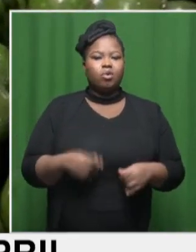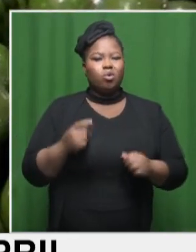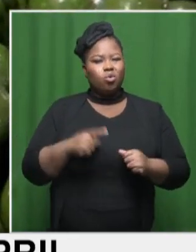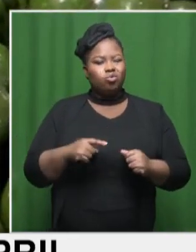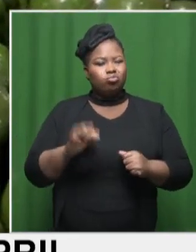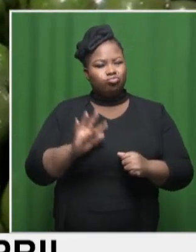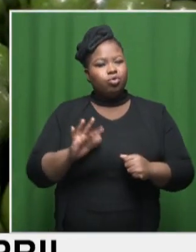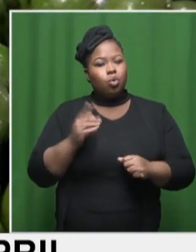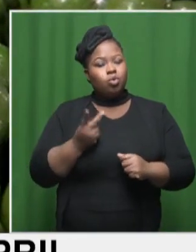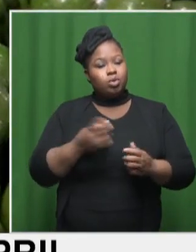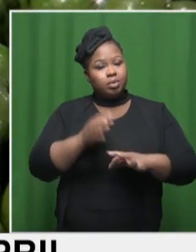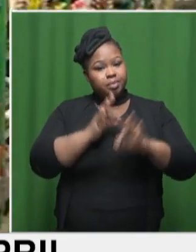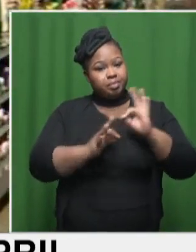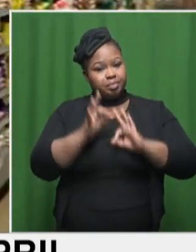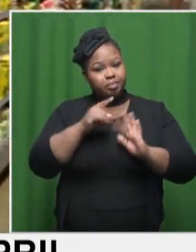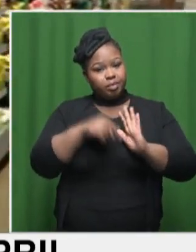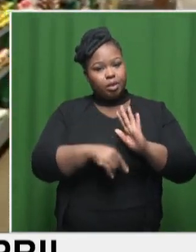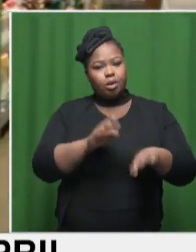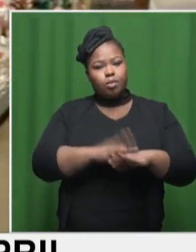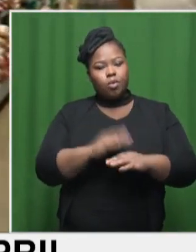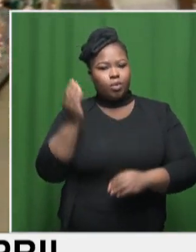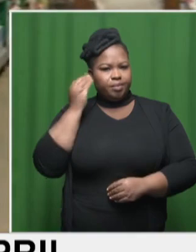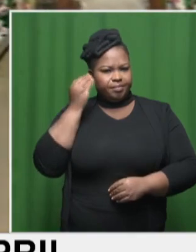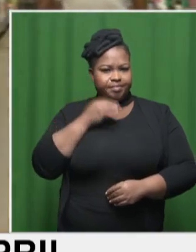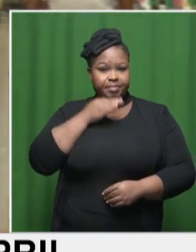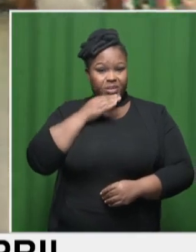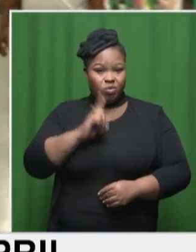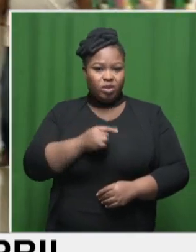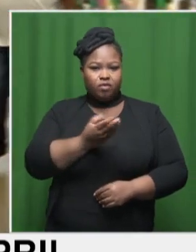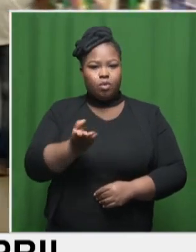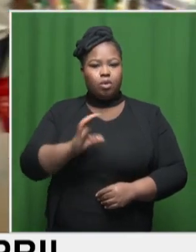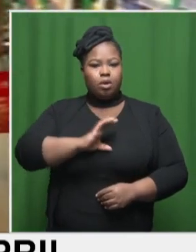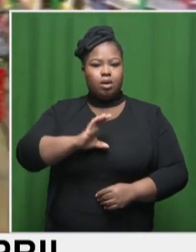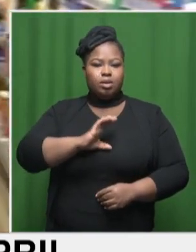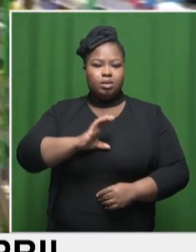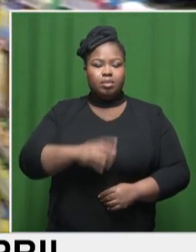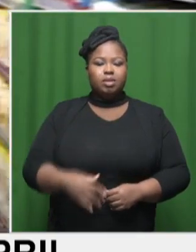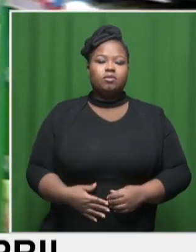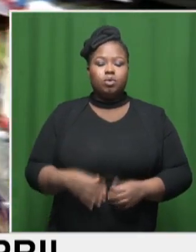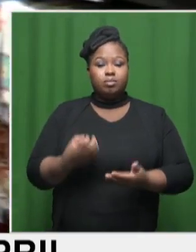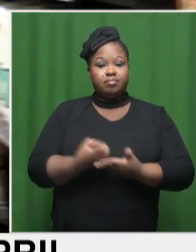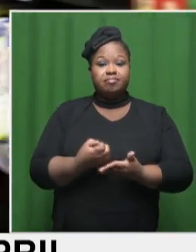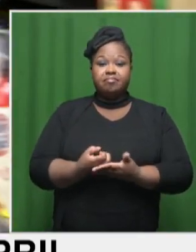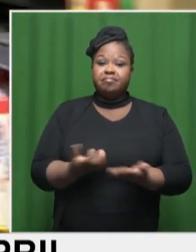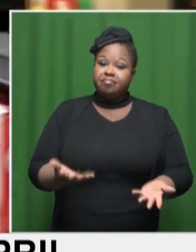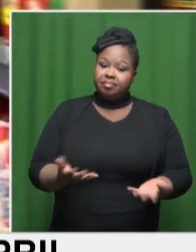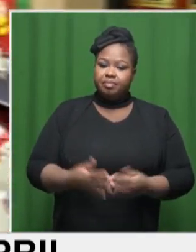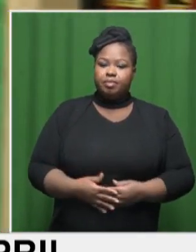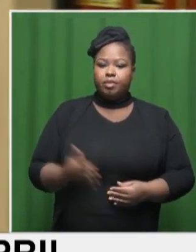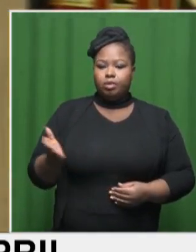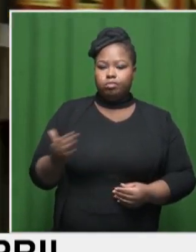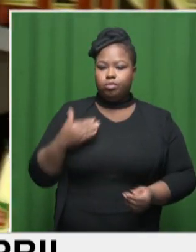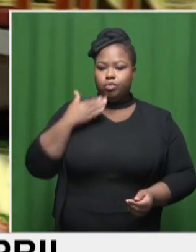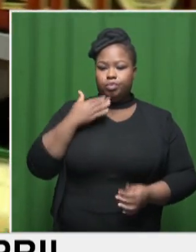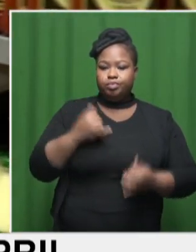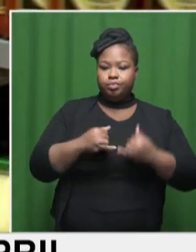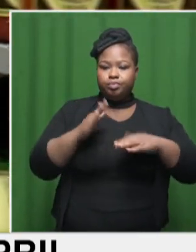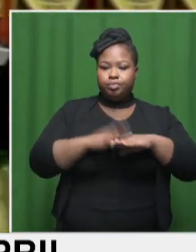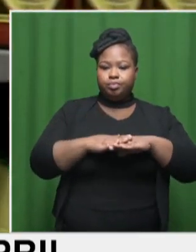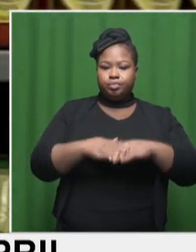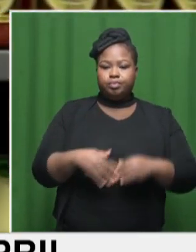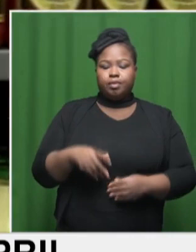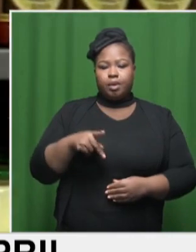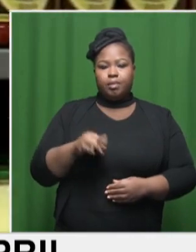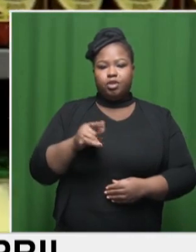to help us break down what this data actually means for consumers and, of course, for our economy, we are joined now virtually by